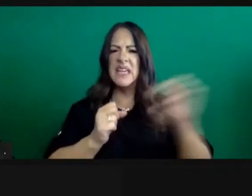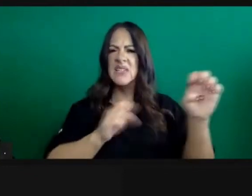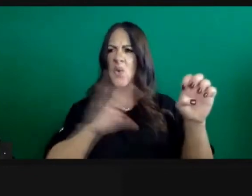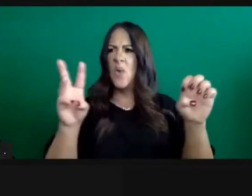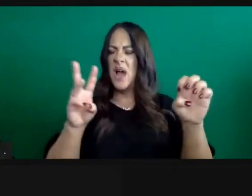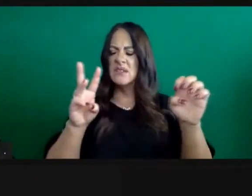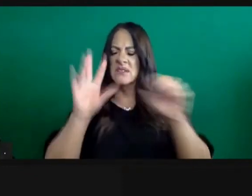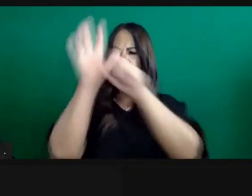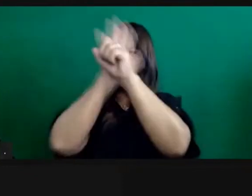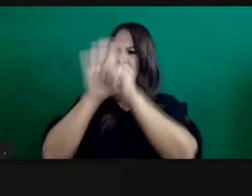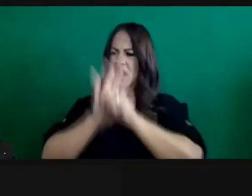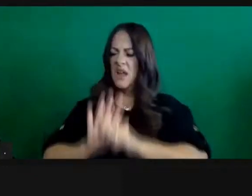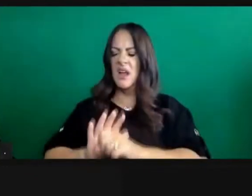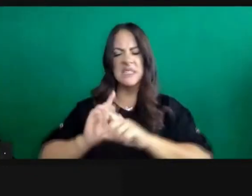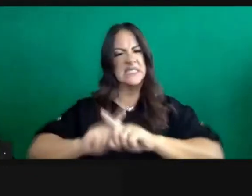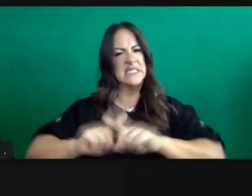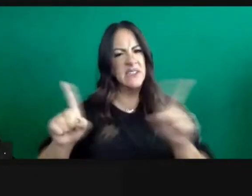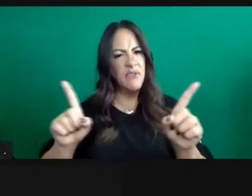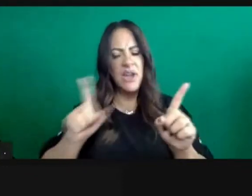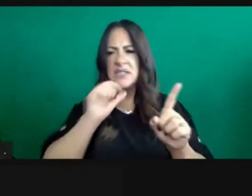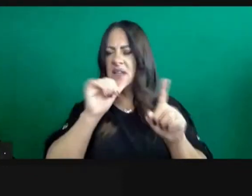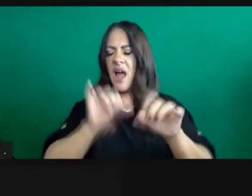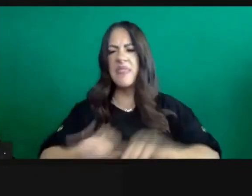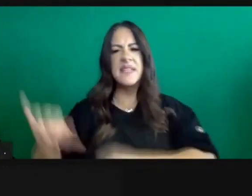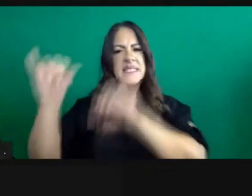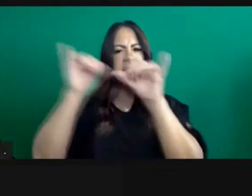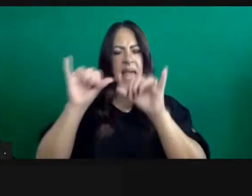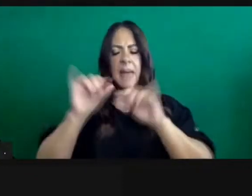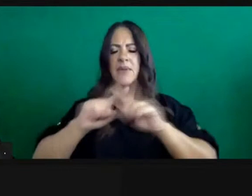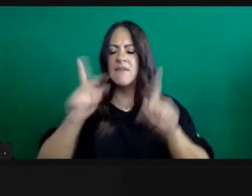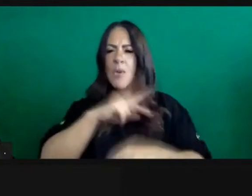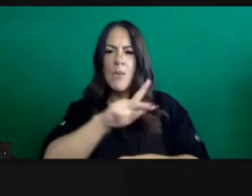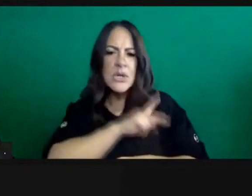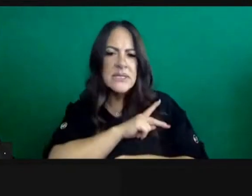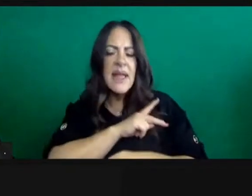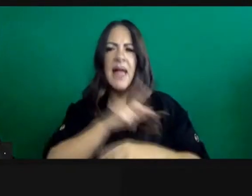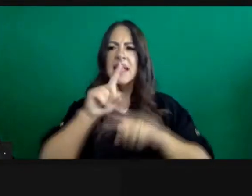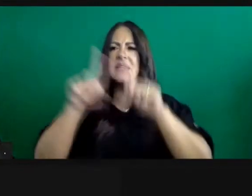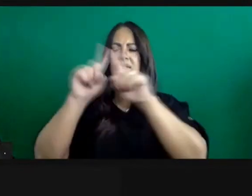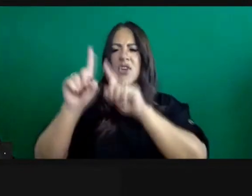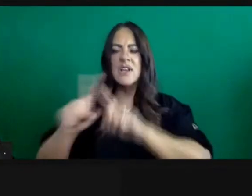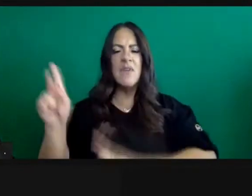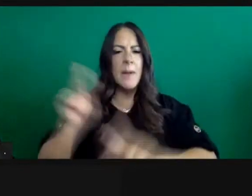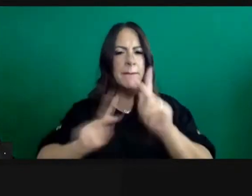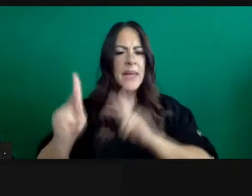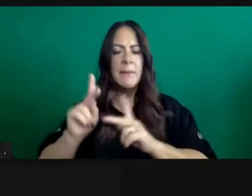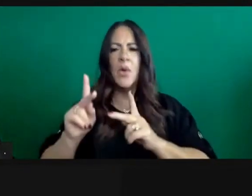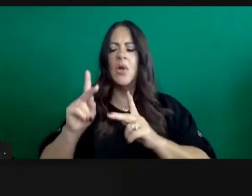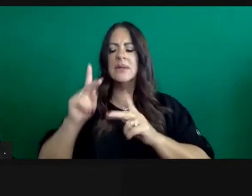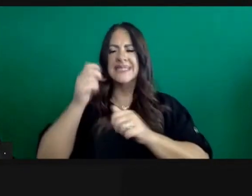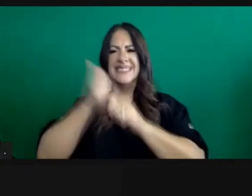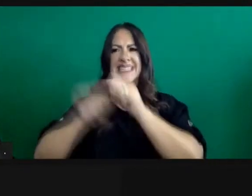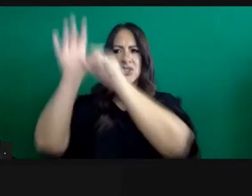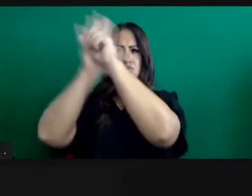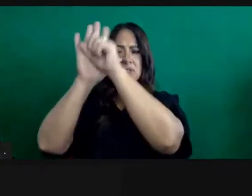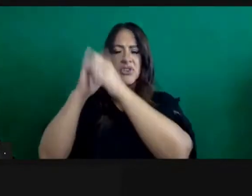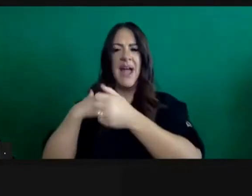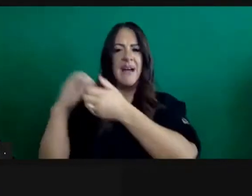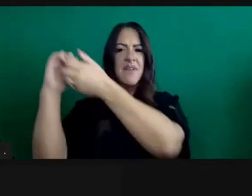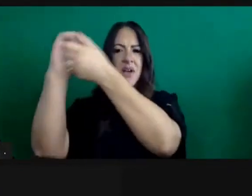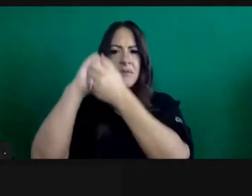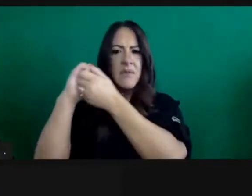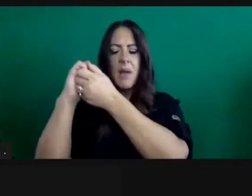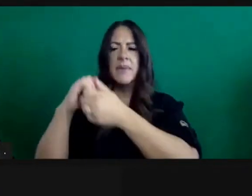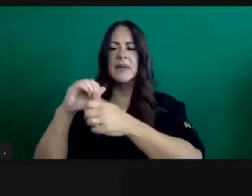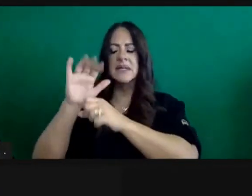communities, quite different personalities of the communities, and really working with our local partners to make sure we have messages